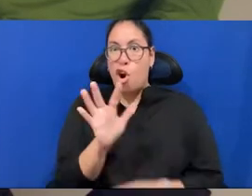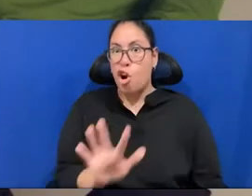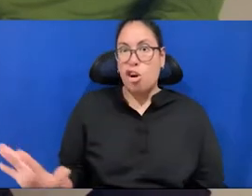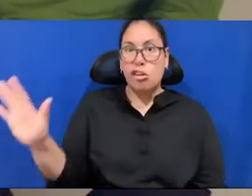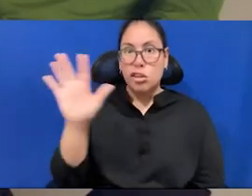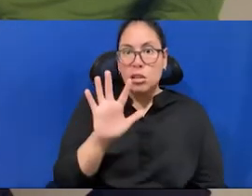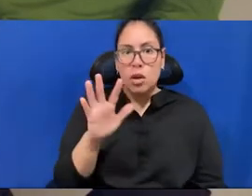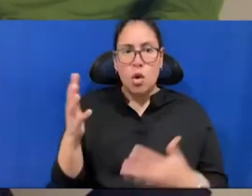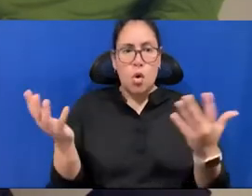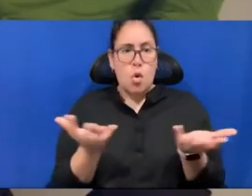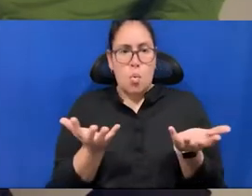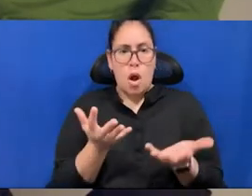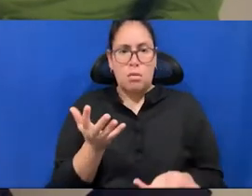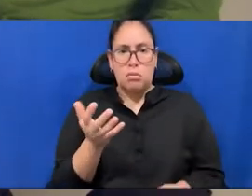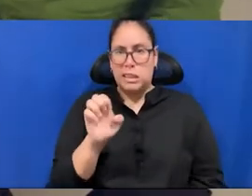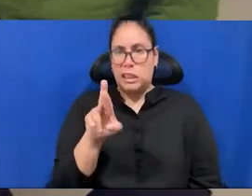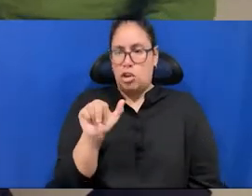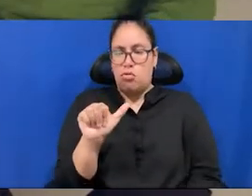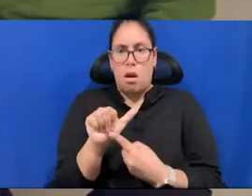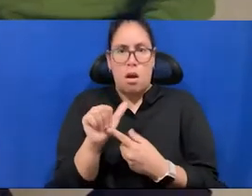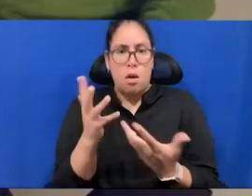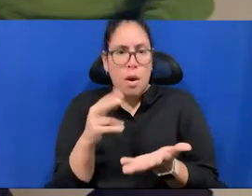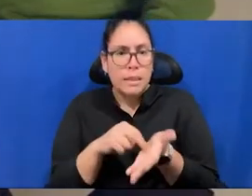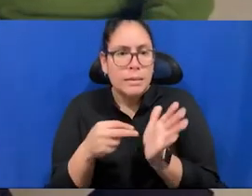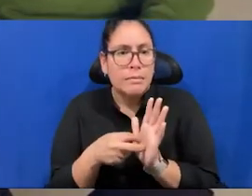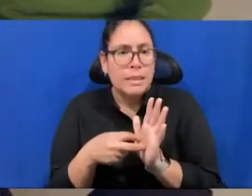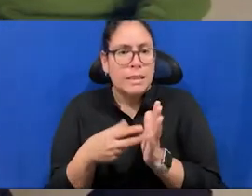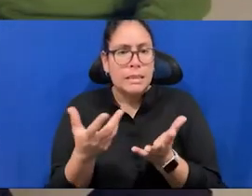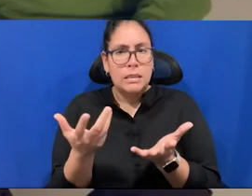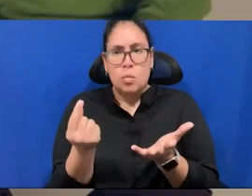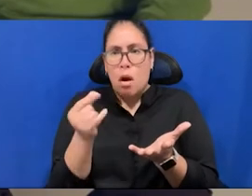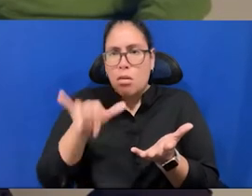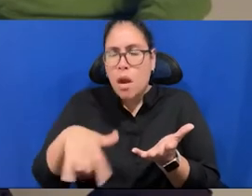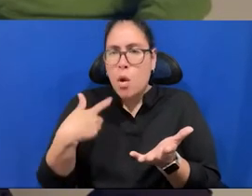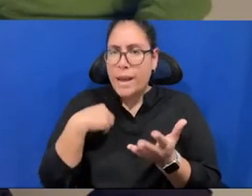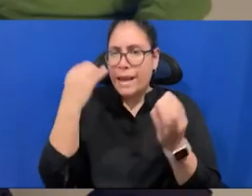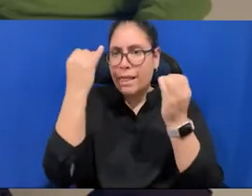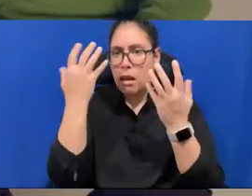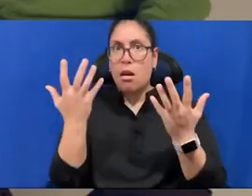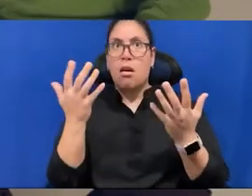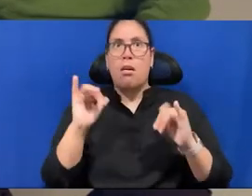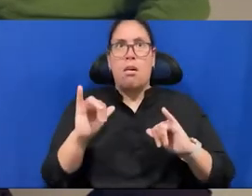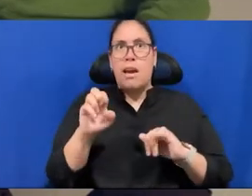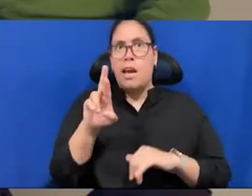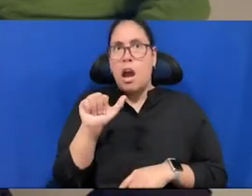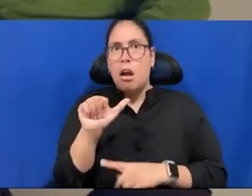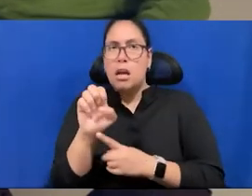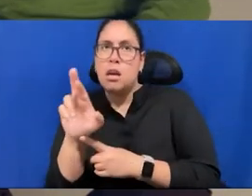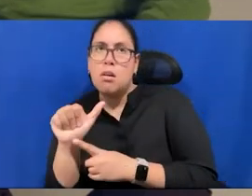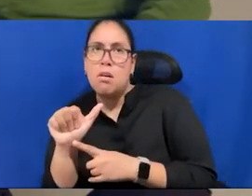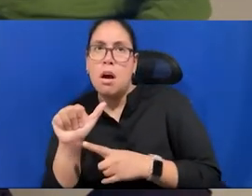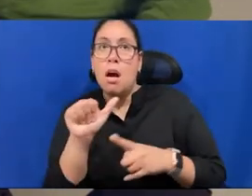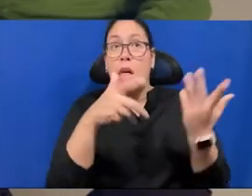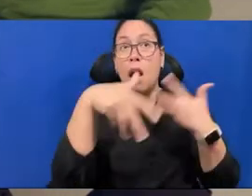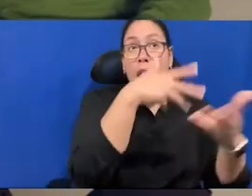in relation with the Anthropocene, Capitolocene, we are thinking about the era of the air, the Anthropocene, and what it might look like